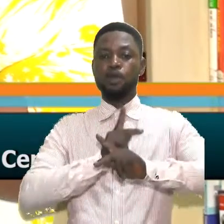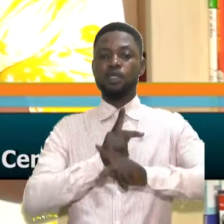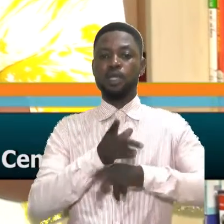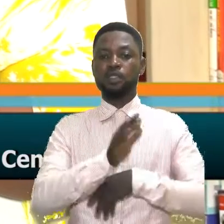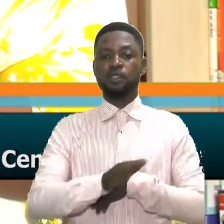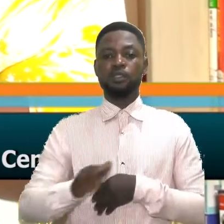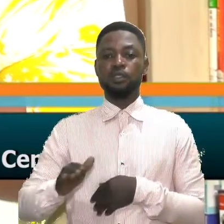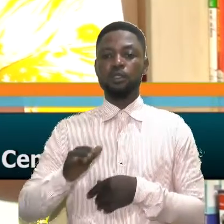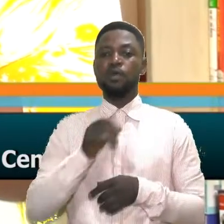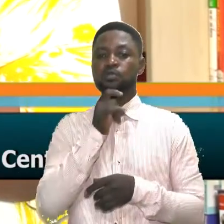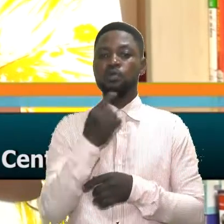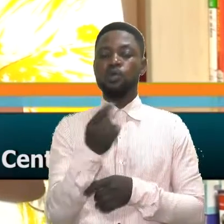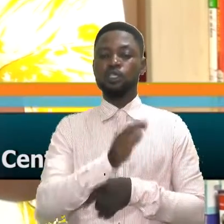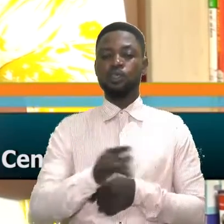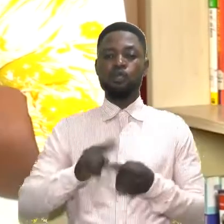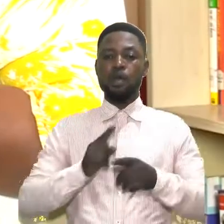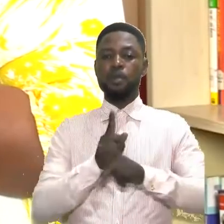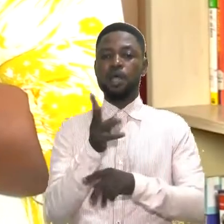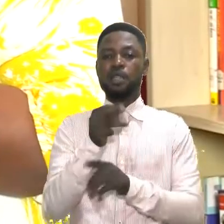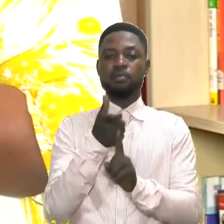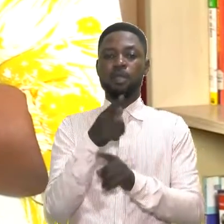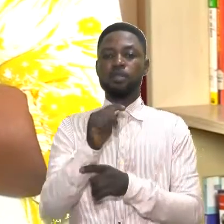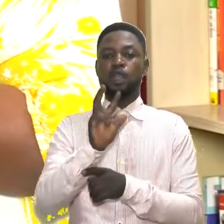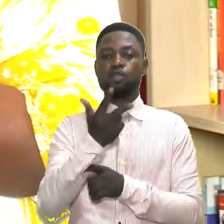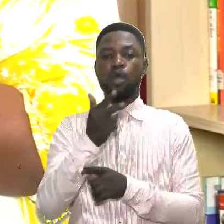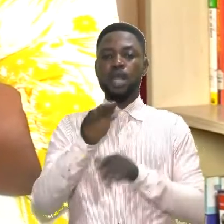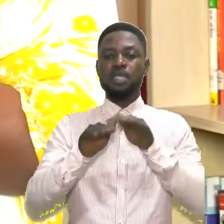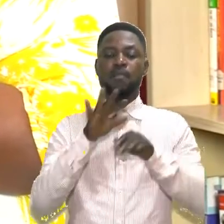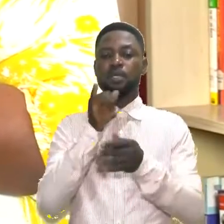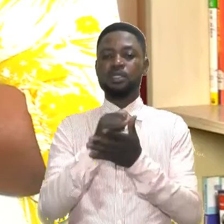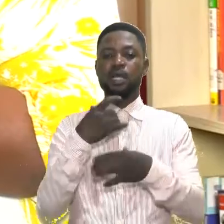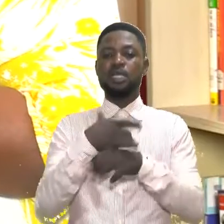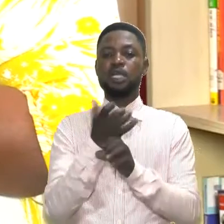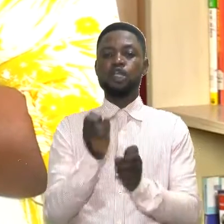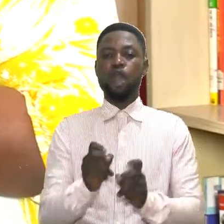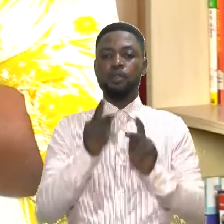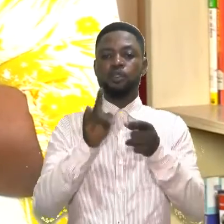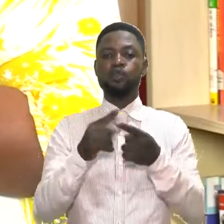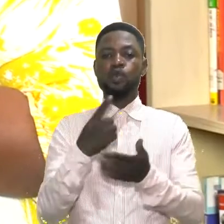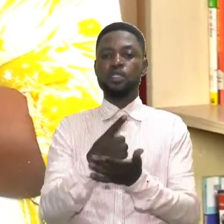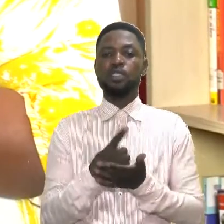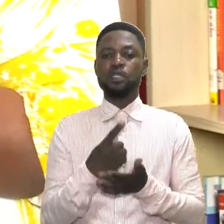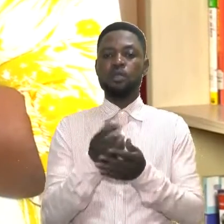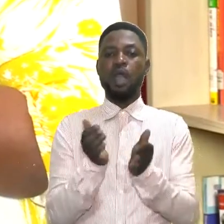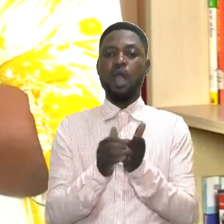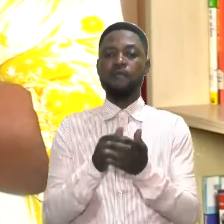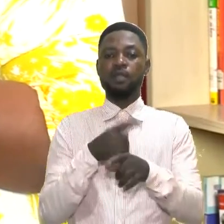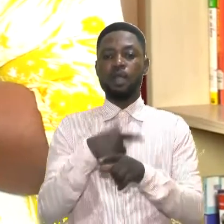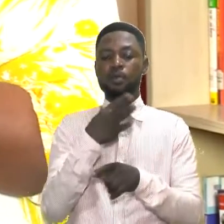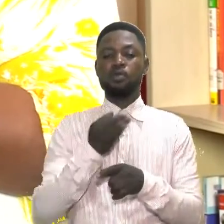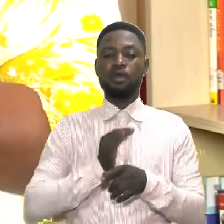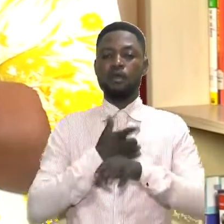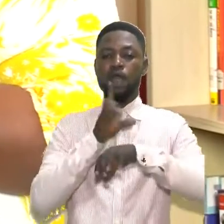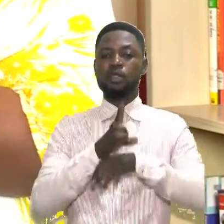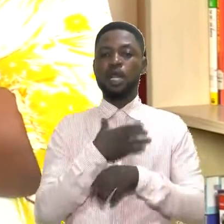to protect children, not children to protect themselves. Sure. Then, the third step is creating opportunities to discuss about it. Oftentimes,